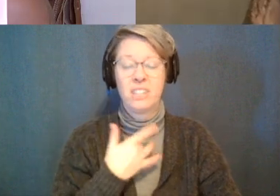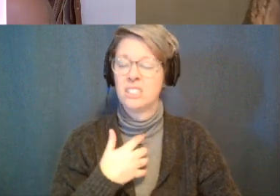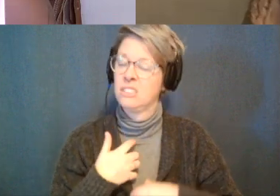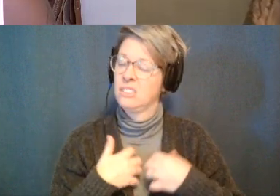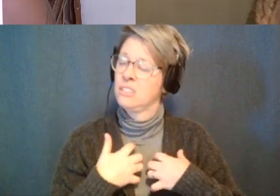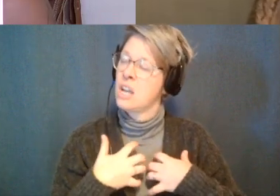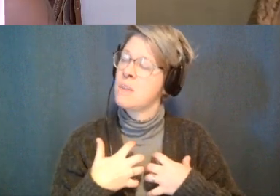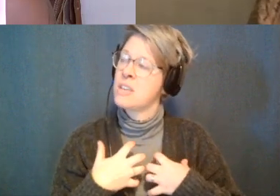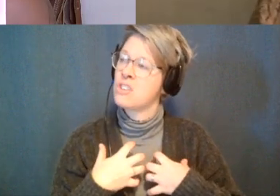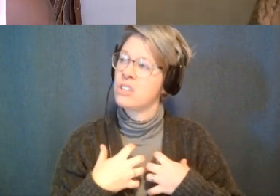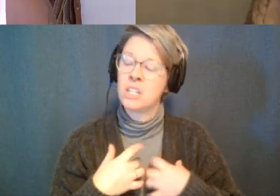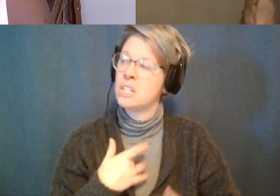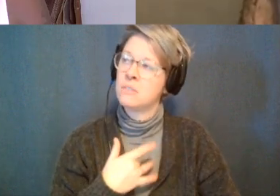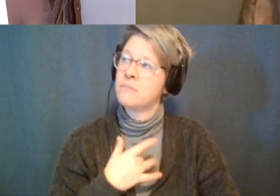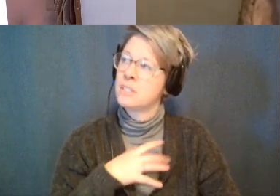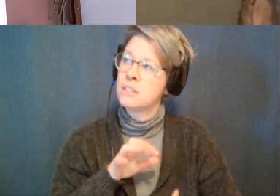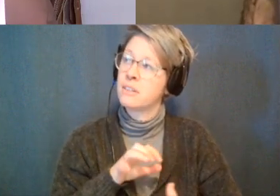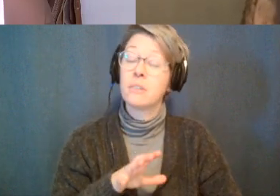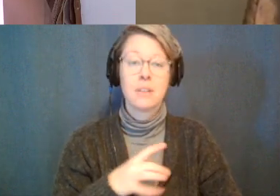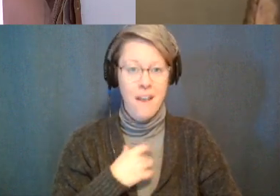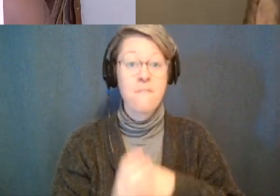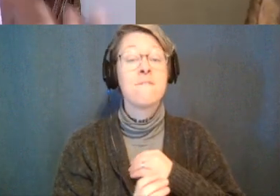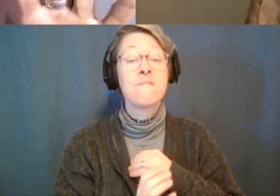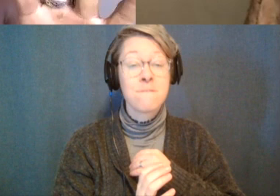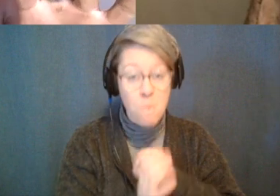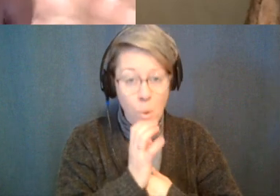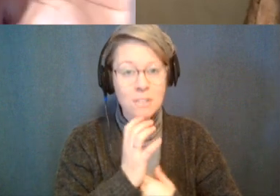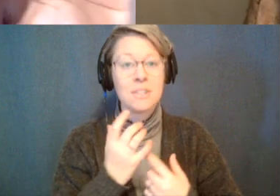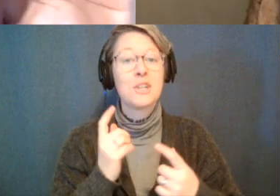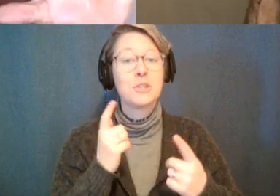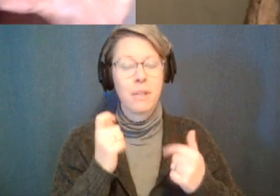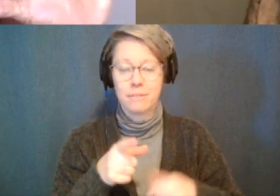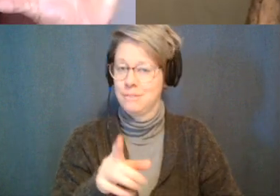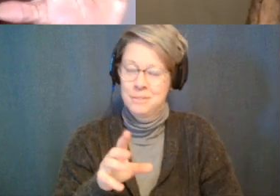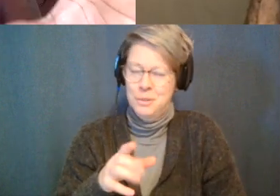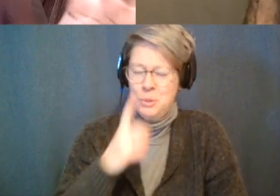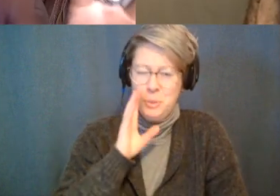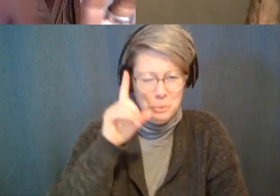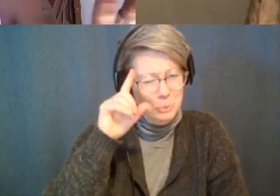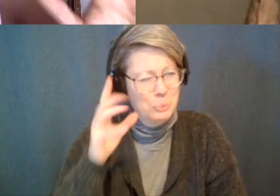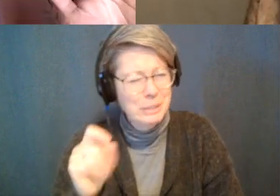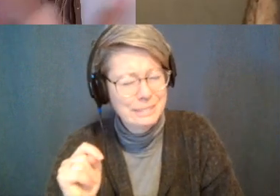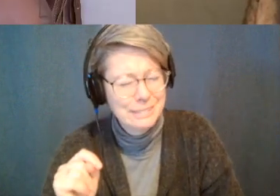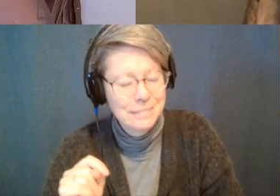angry and i don't feel like laughing i actually force myself to laugh this is like wow some of probably gonna be like what you force yourself to laugh i promise you